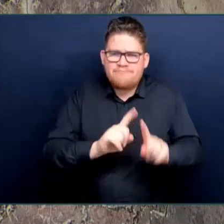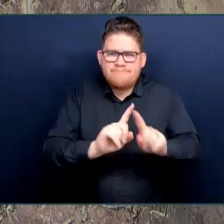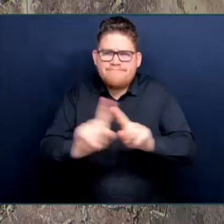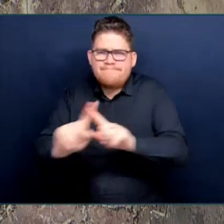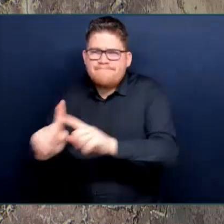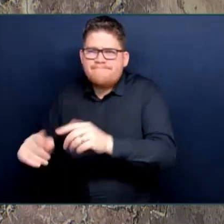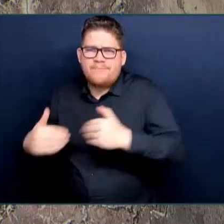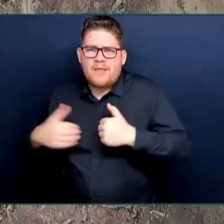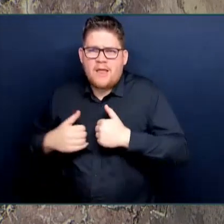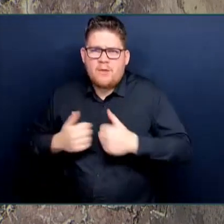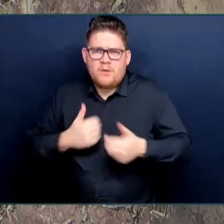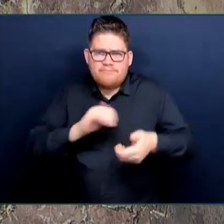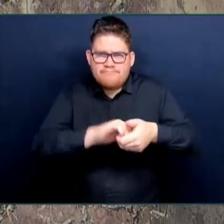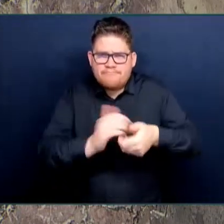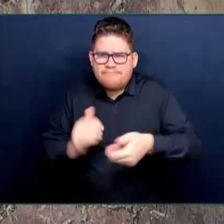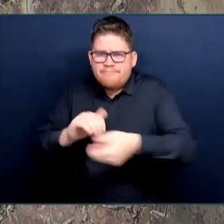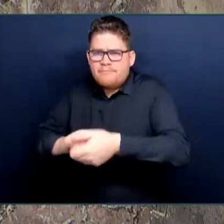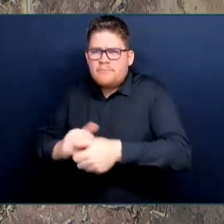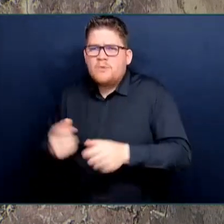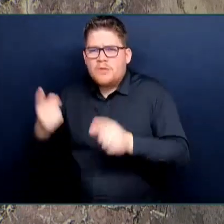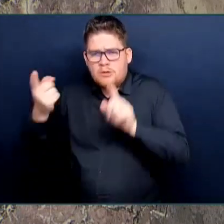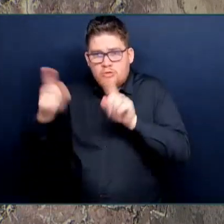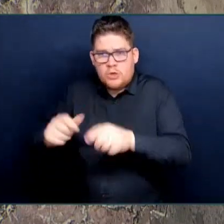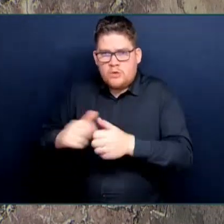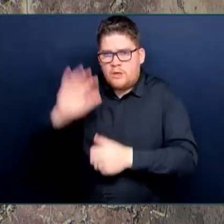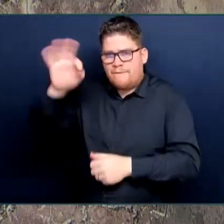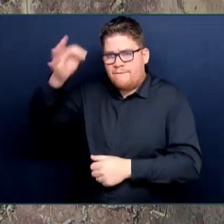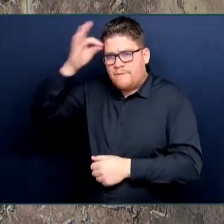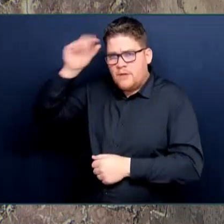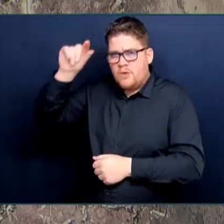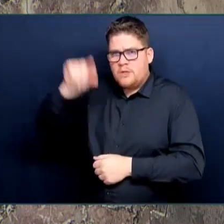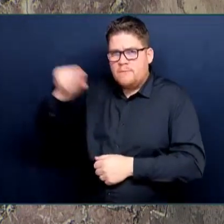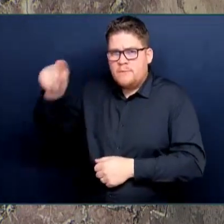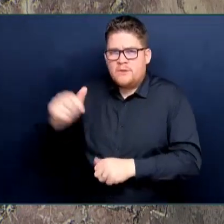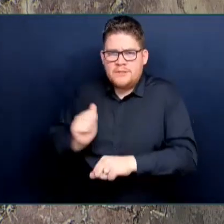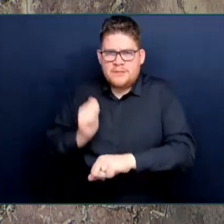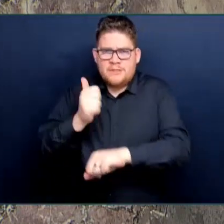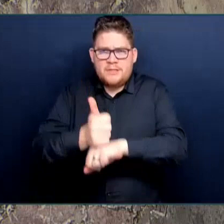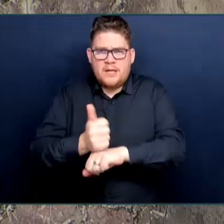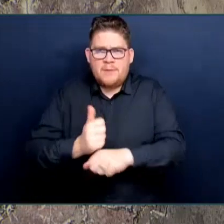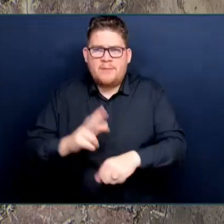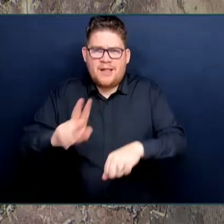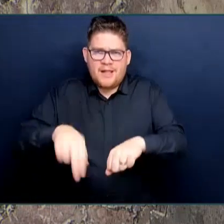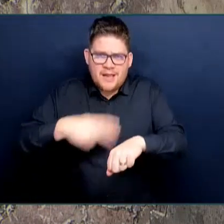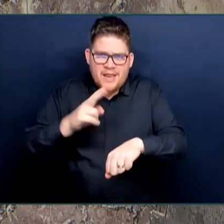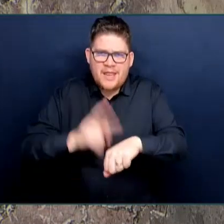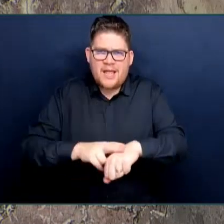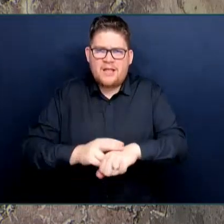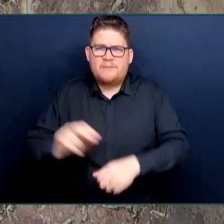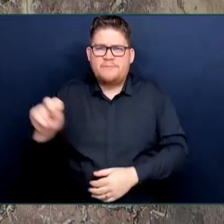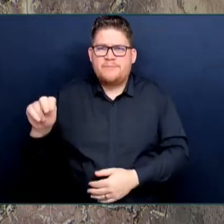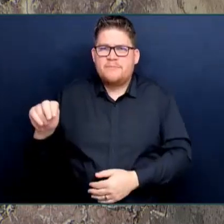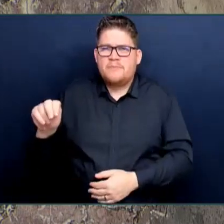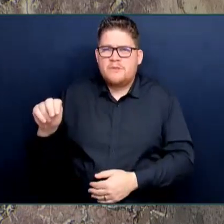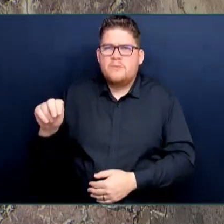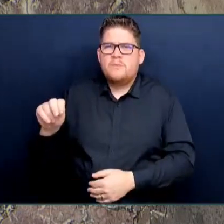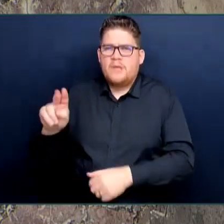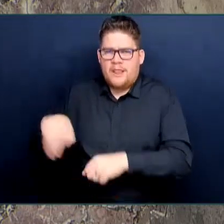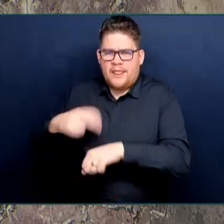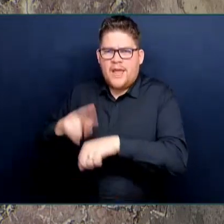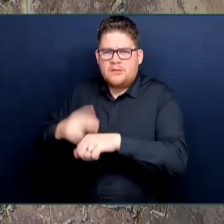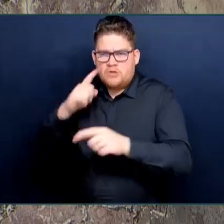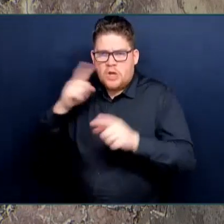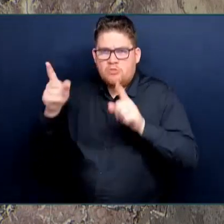of a nature agreement, a comprehensive nature agreement with the Federal Government by which we could take steps